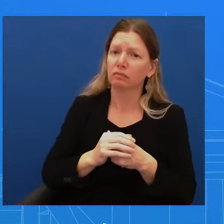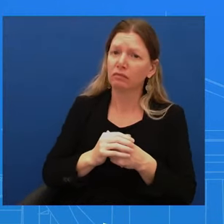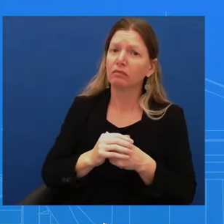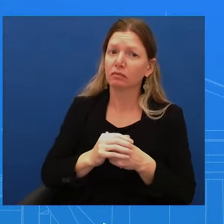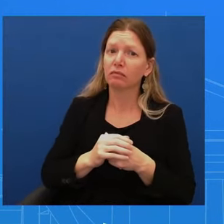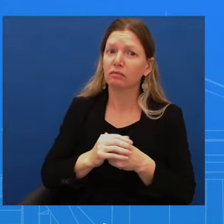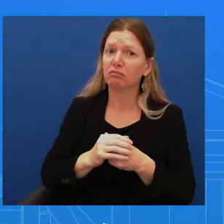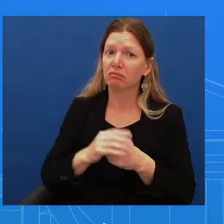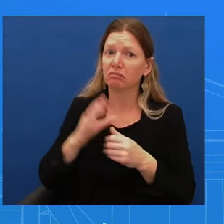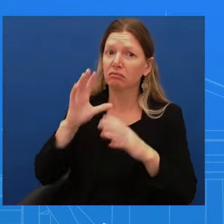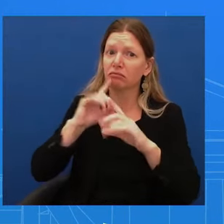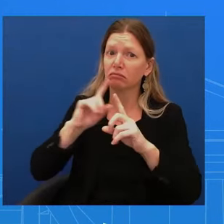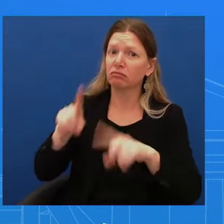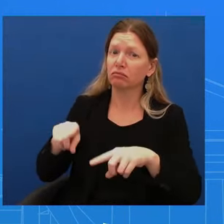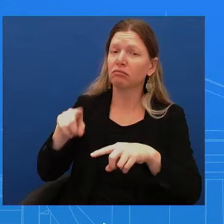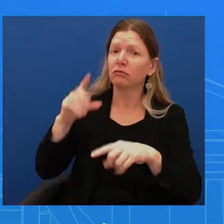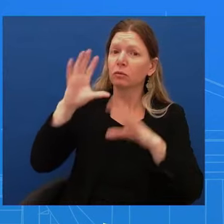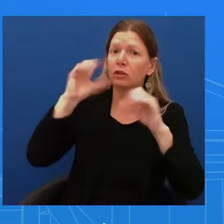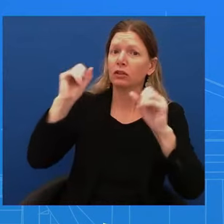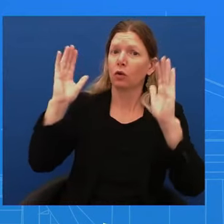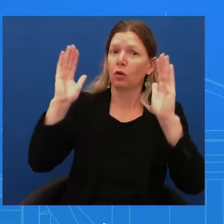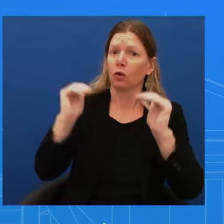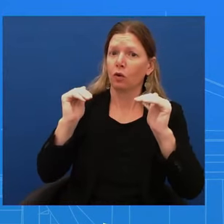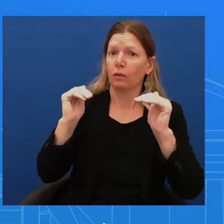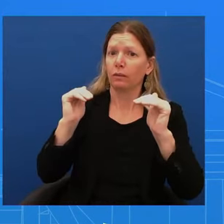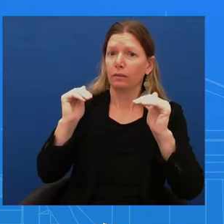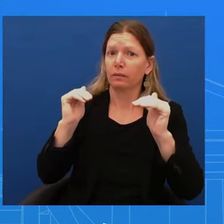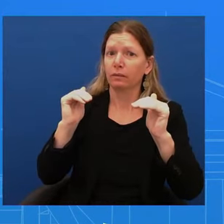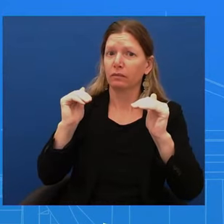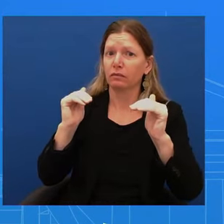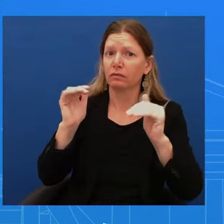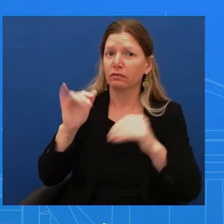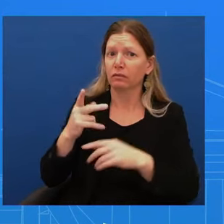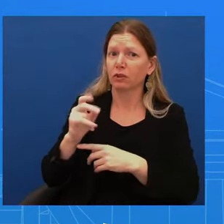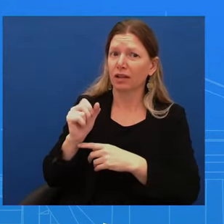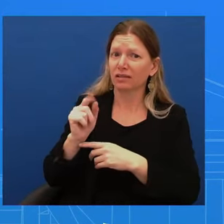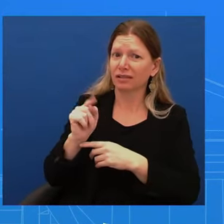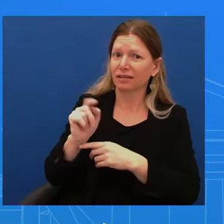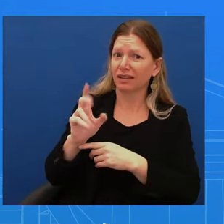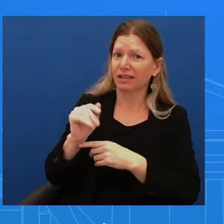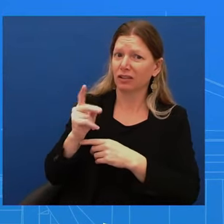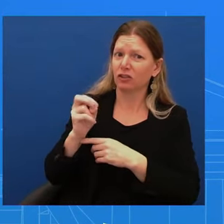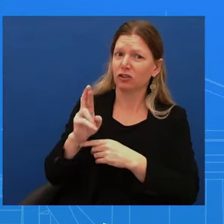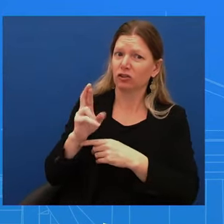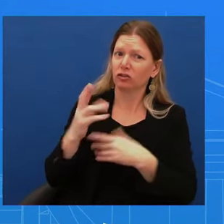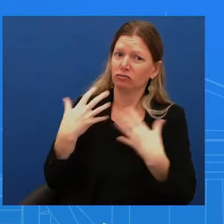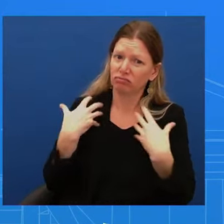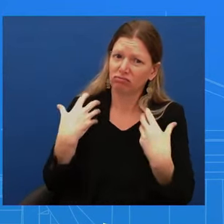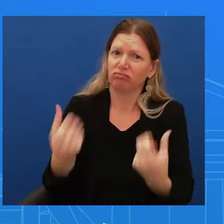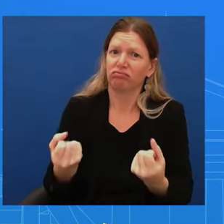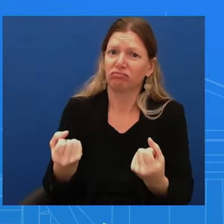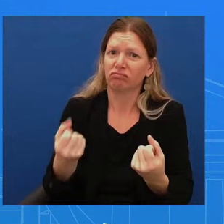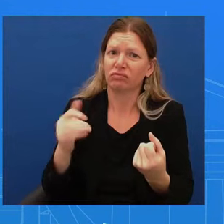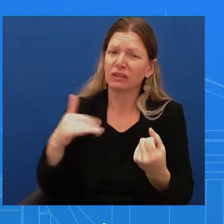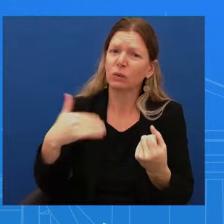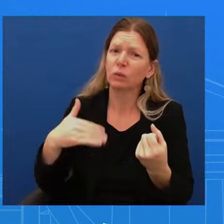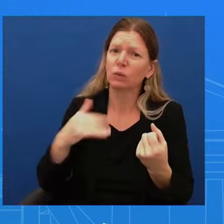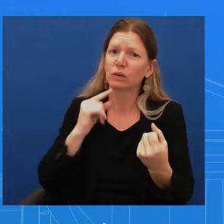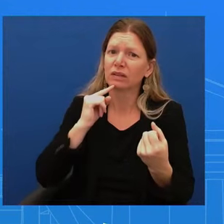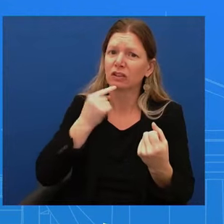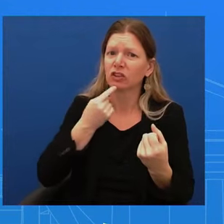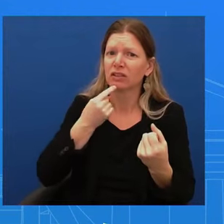affects many millions of American men, particularly at that stage in life. And the key is